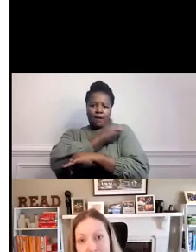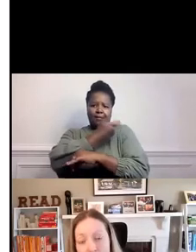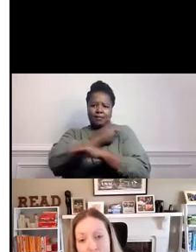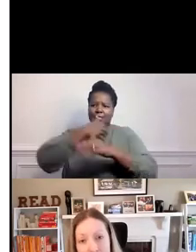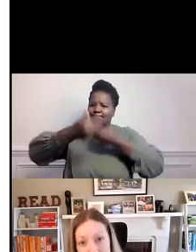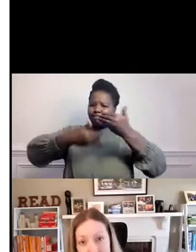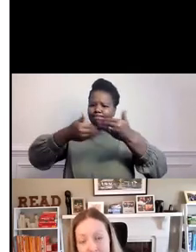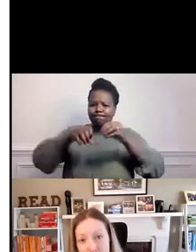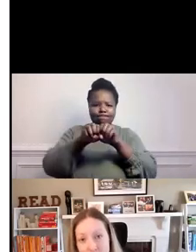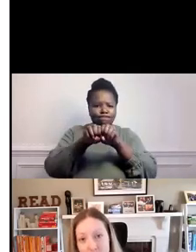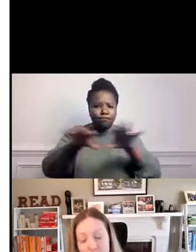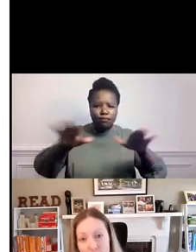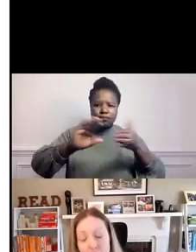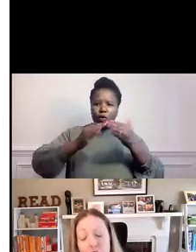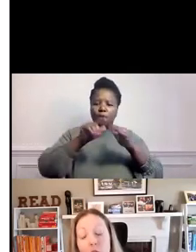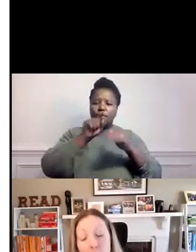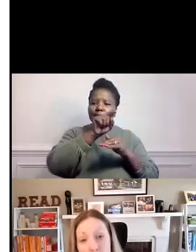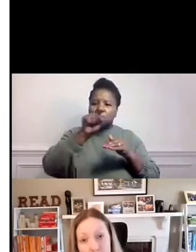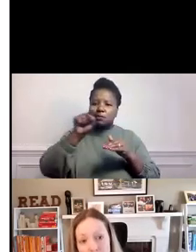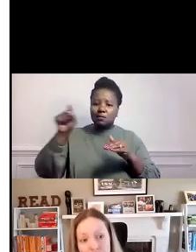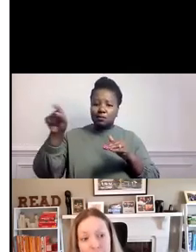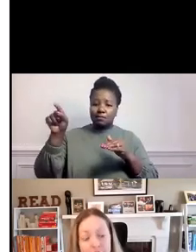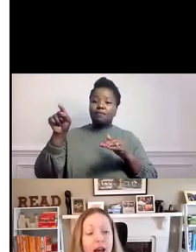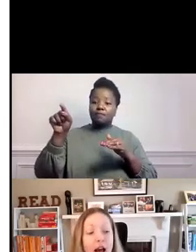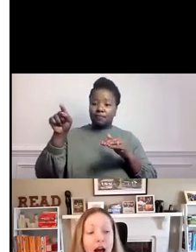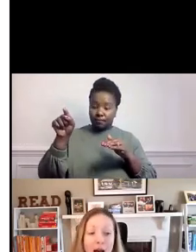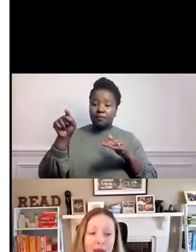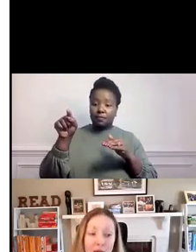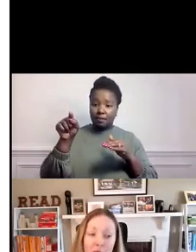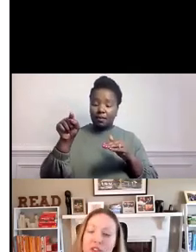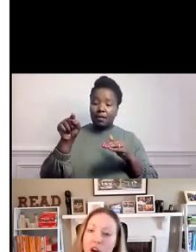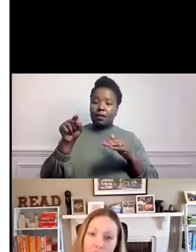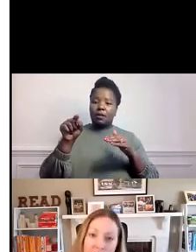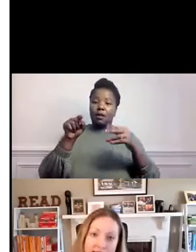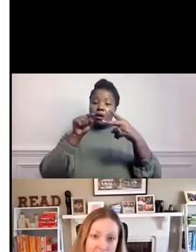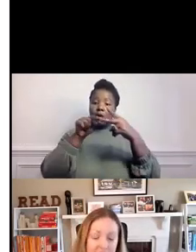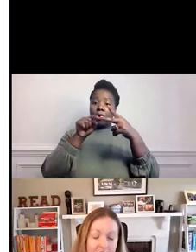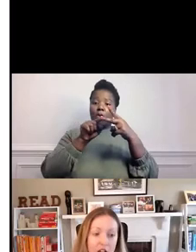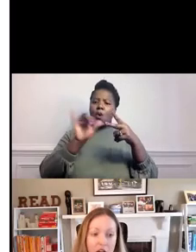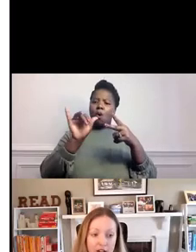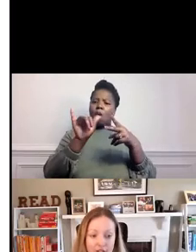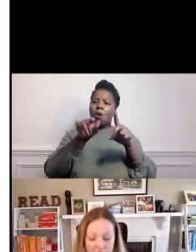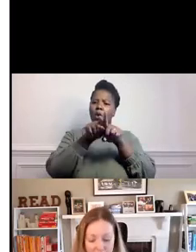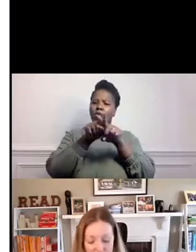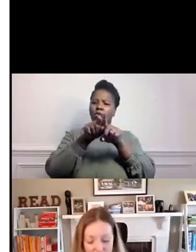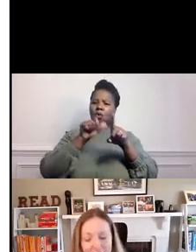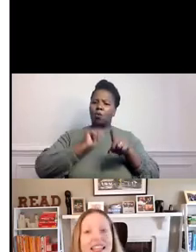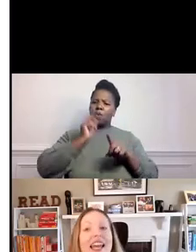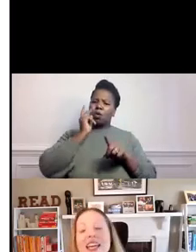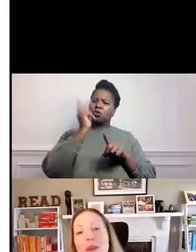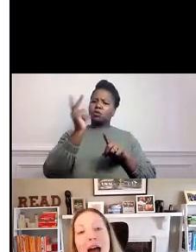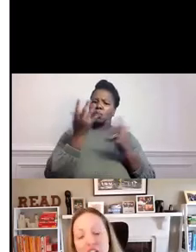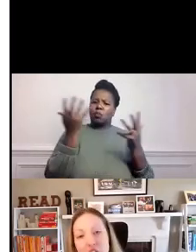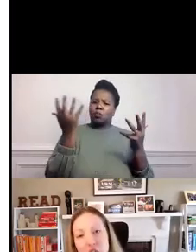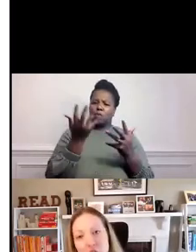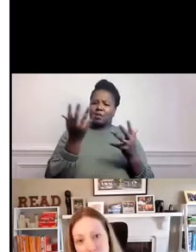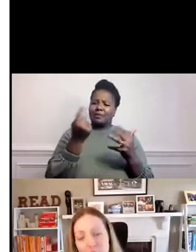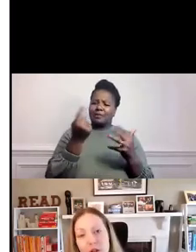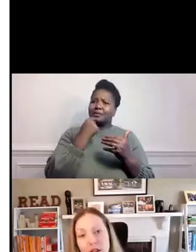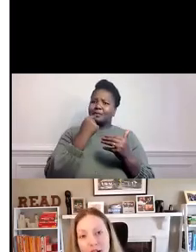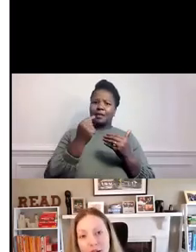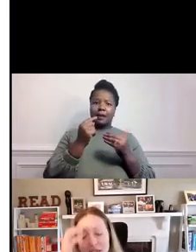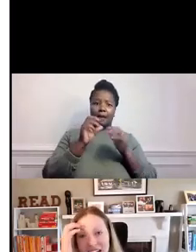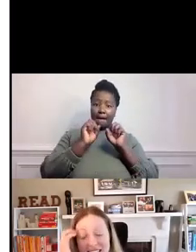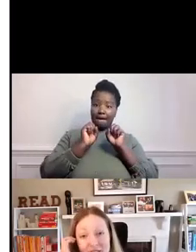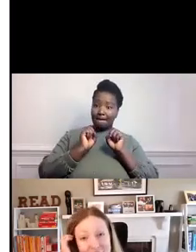in the U.S. relative to the global community. And we've already seen a lot of the getting back to